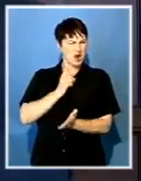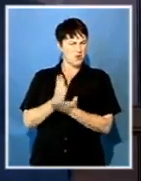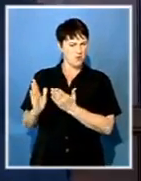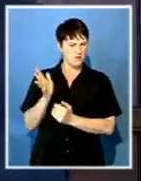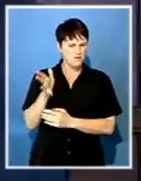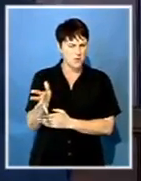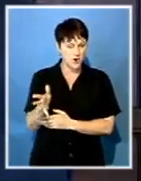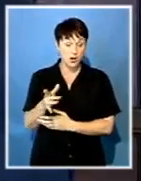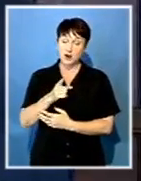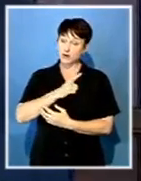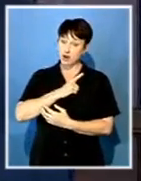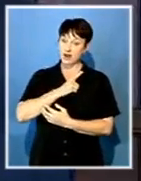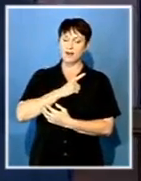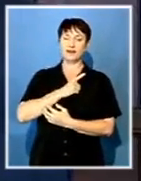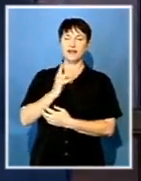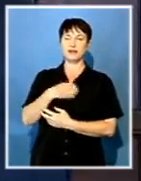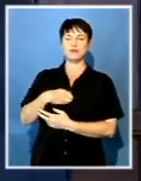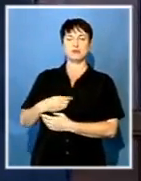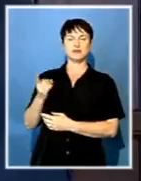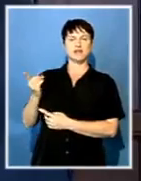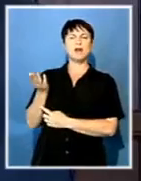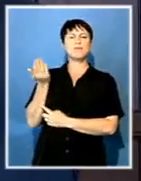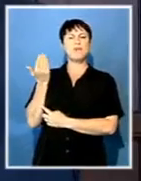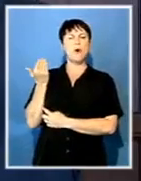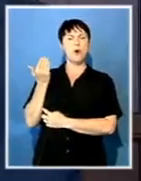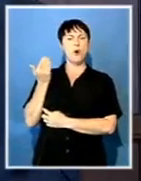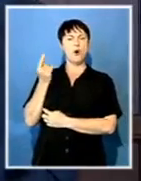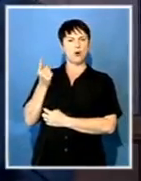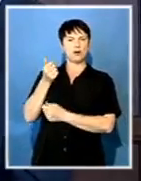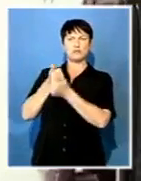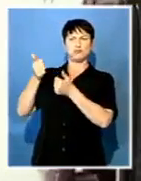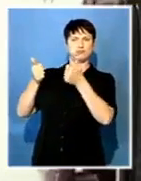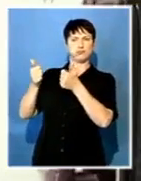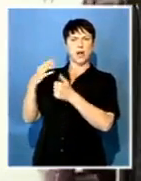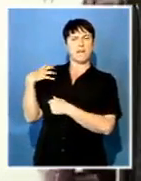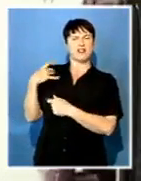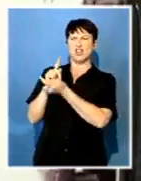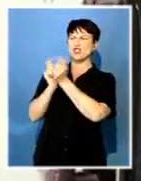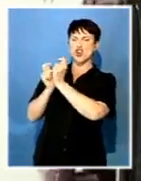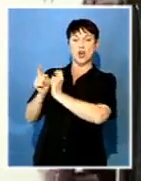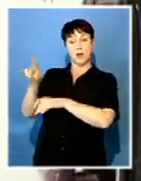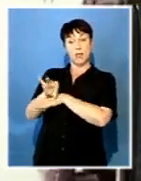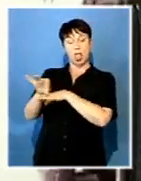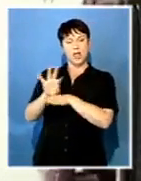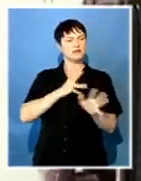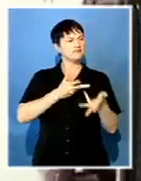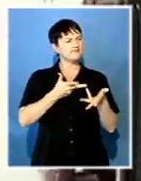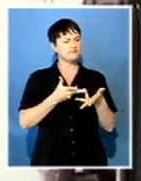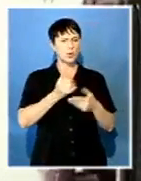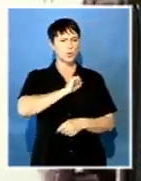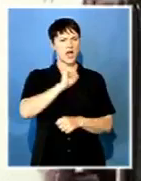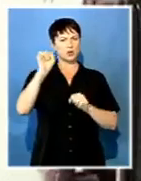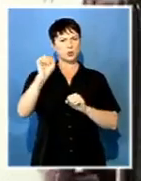the President's silence on his intent to change his executive. For the first time under President